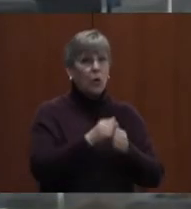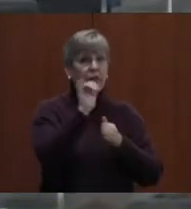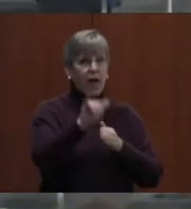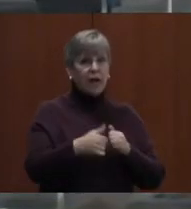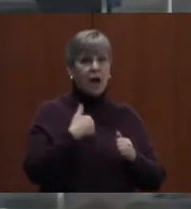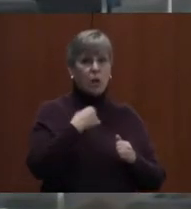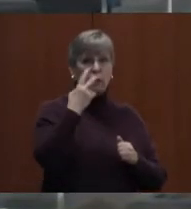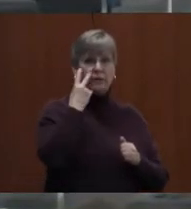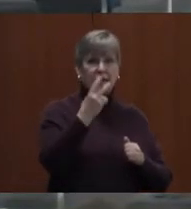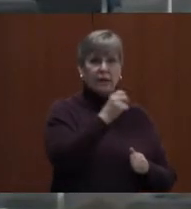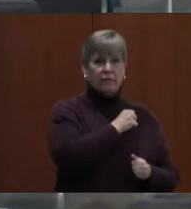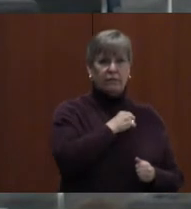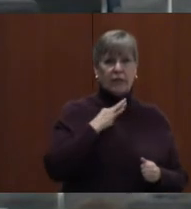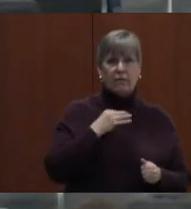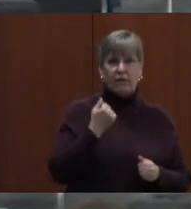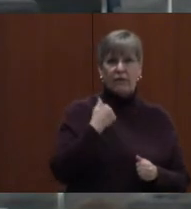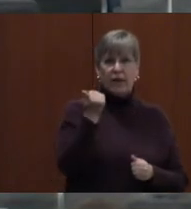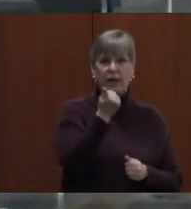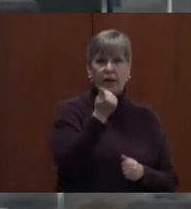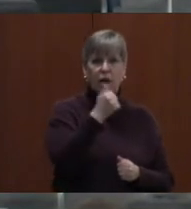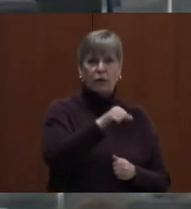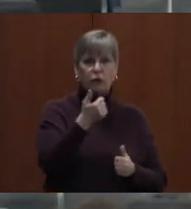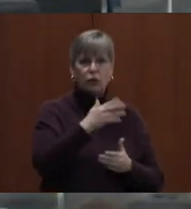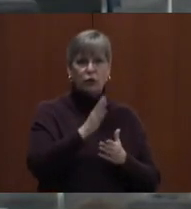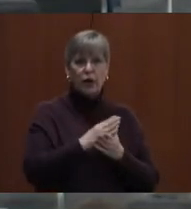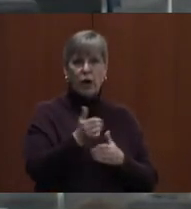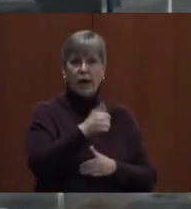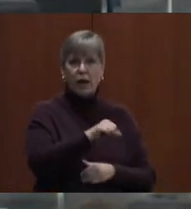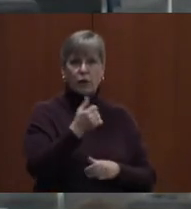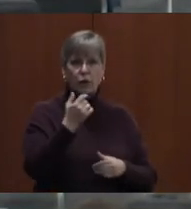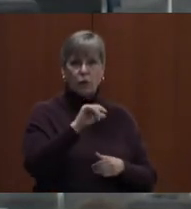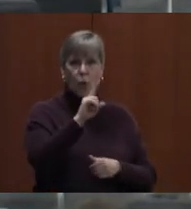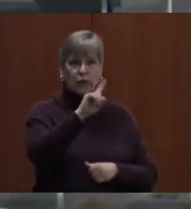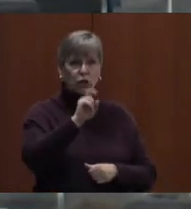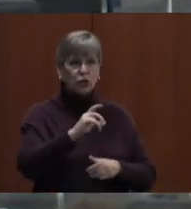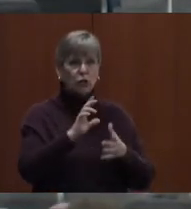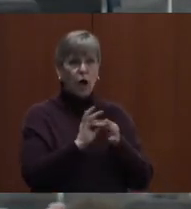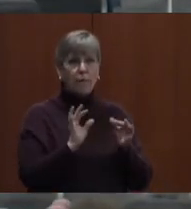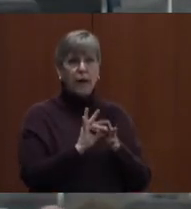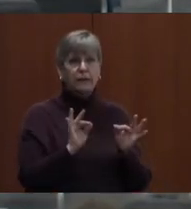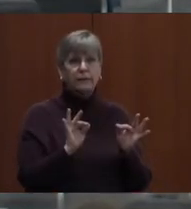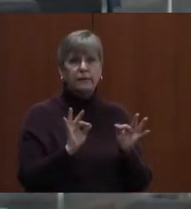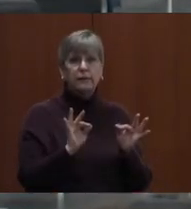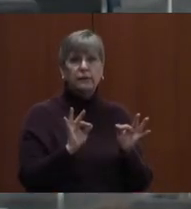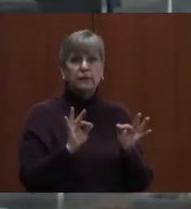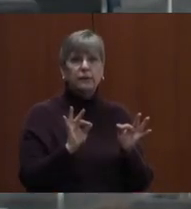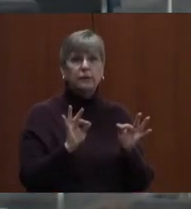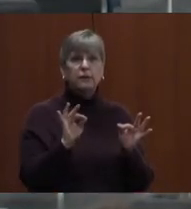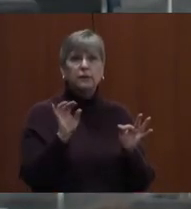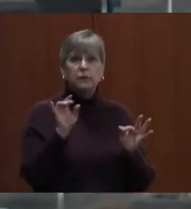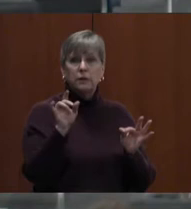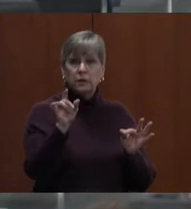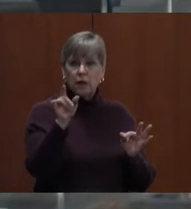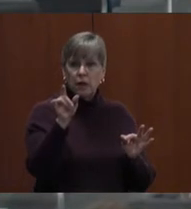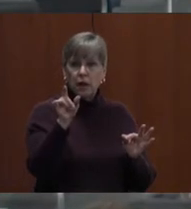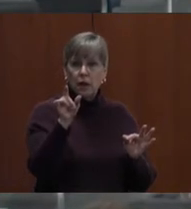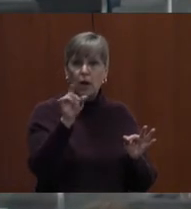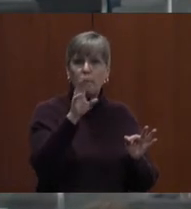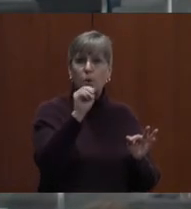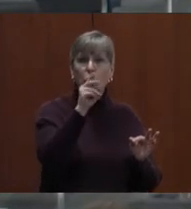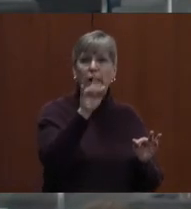just see if staff have anything else to share or any other questions or comments, we'd be glad to answer. Thank you, Dr. Michael. Yes.